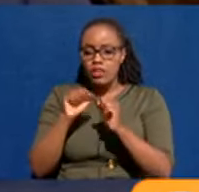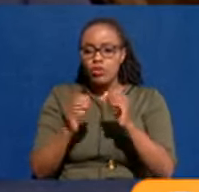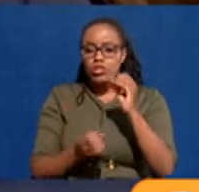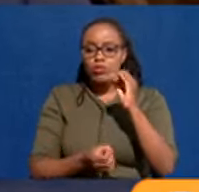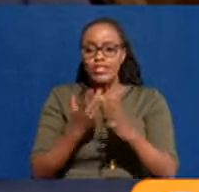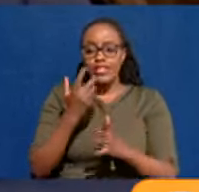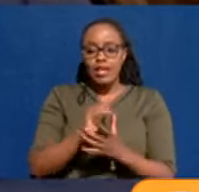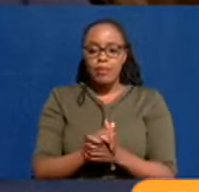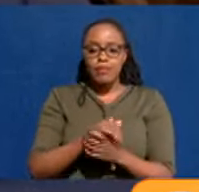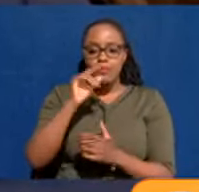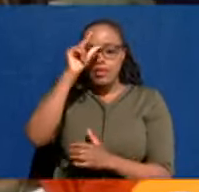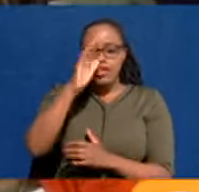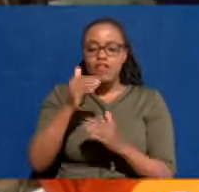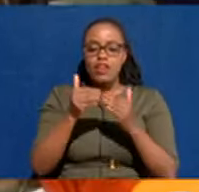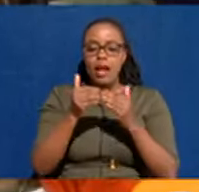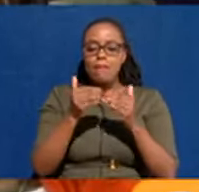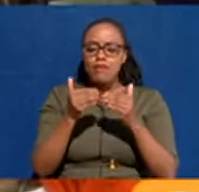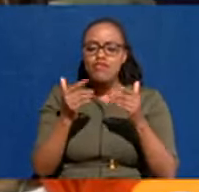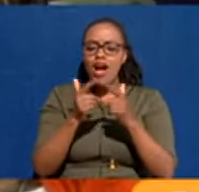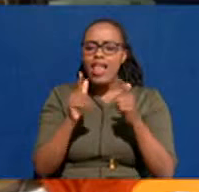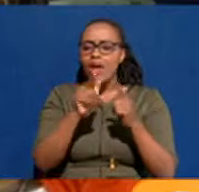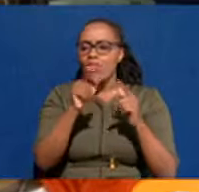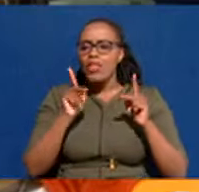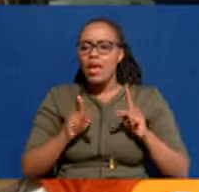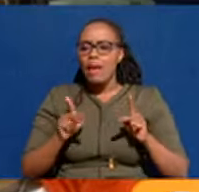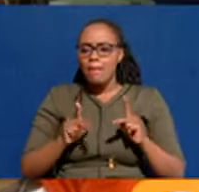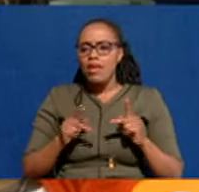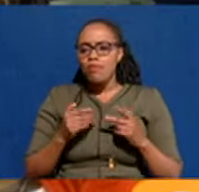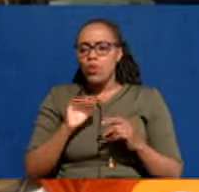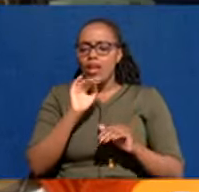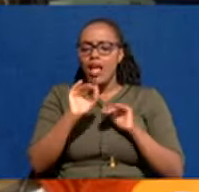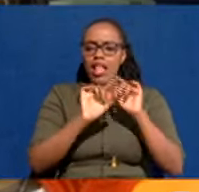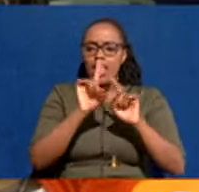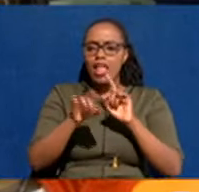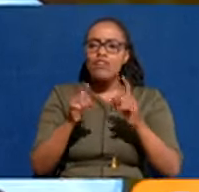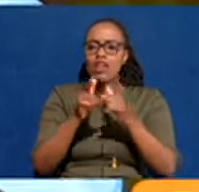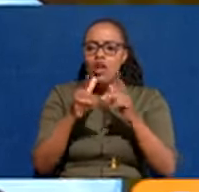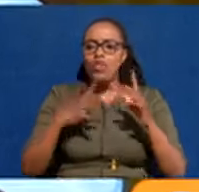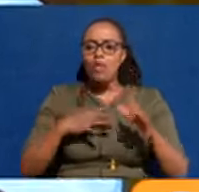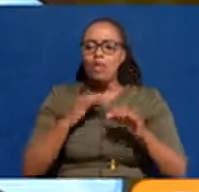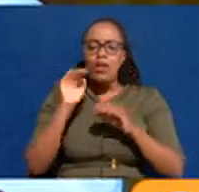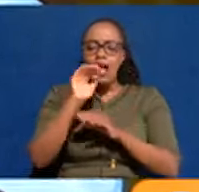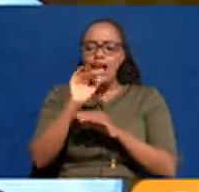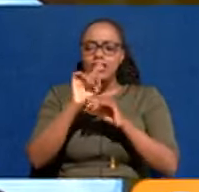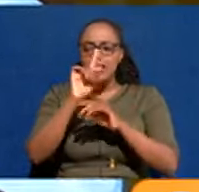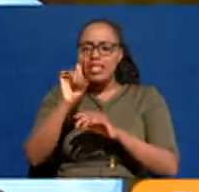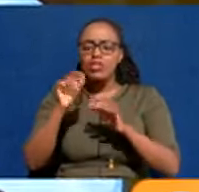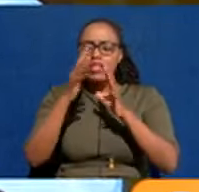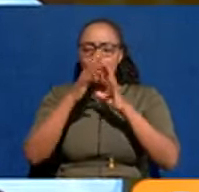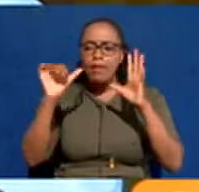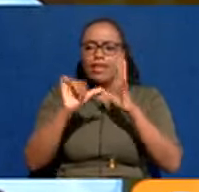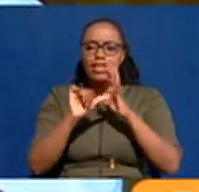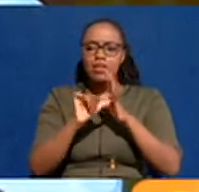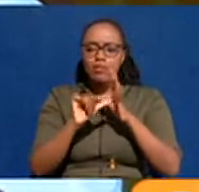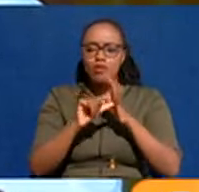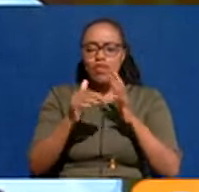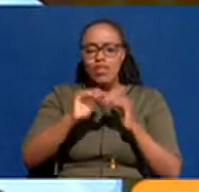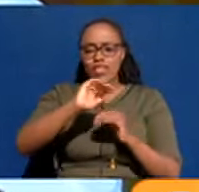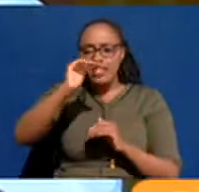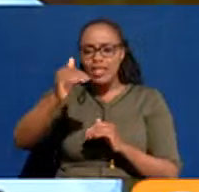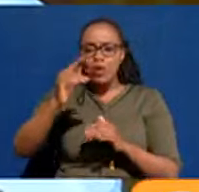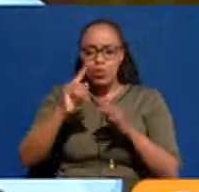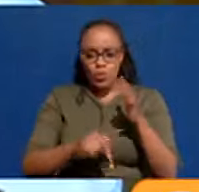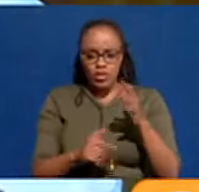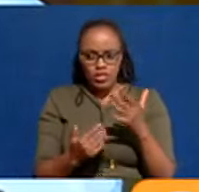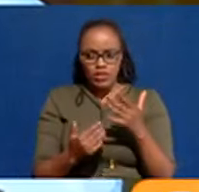Yeah. Governor, before I open the floor to questions, because I promised the audience that they'll get a chance to ask their leaders questions, one of the other biggest issues in the city has always